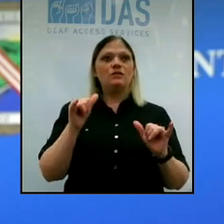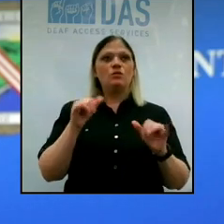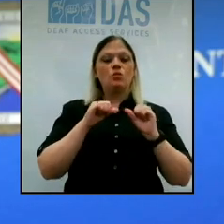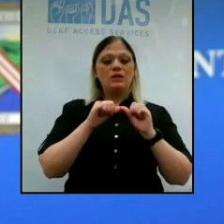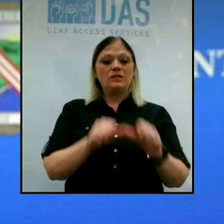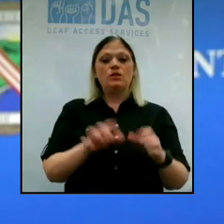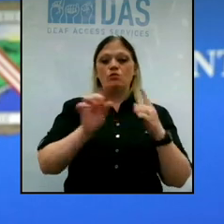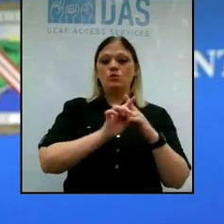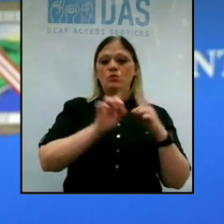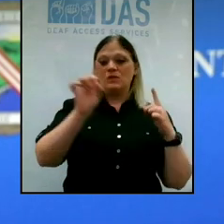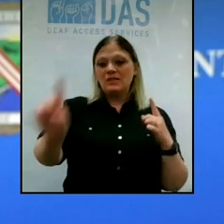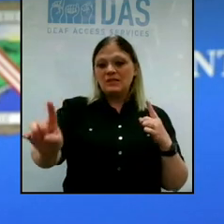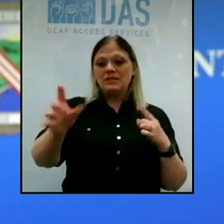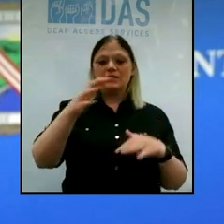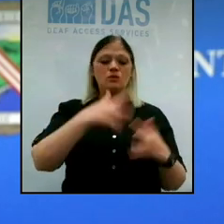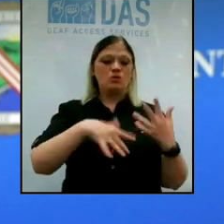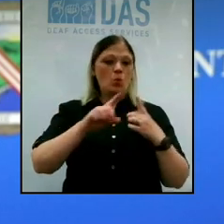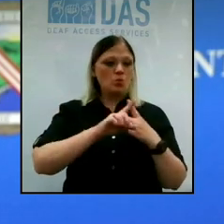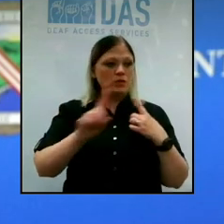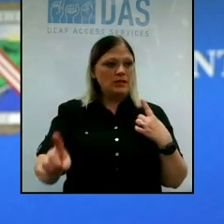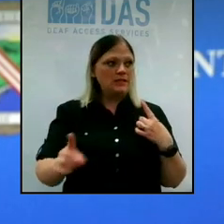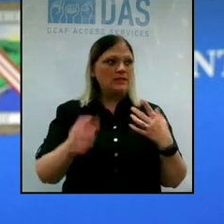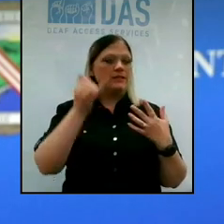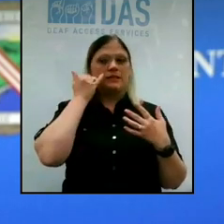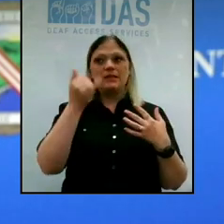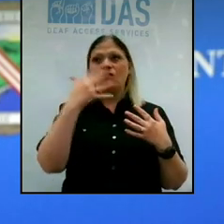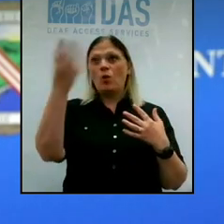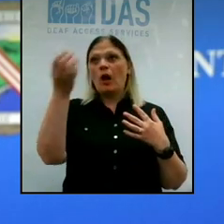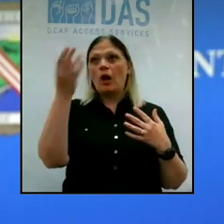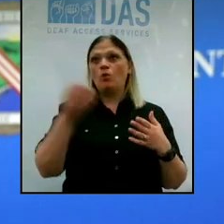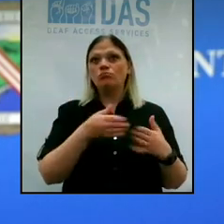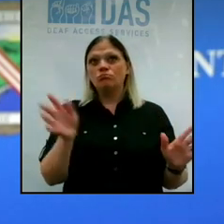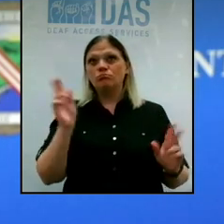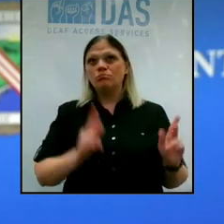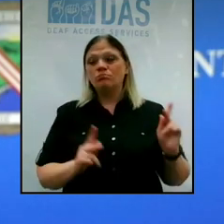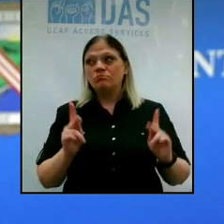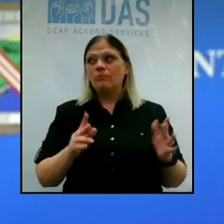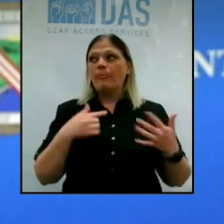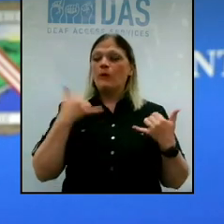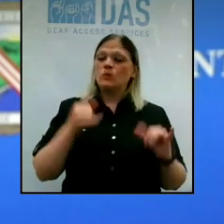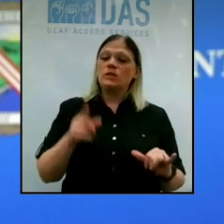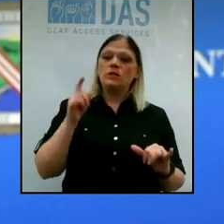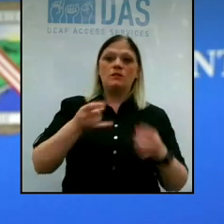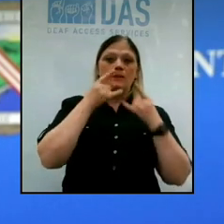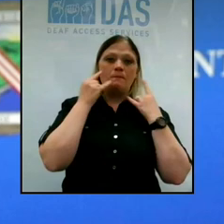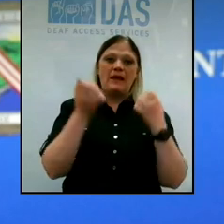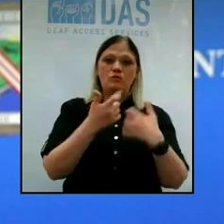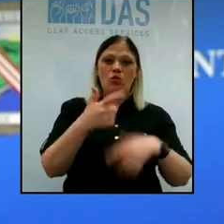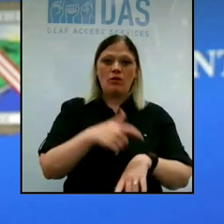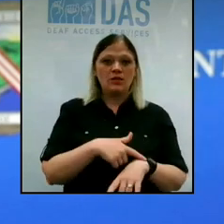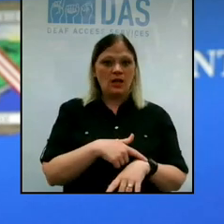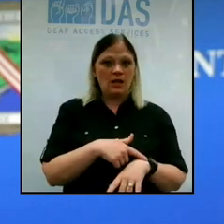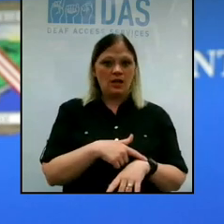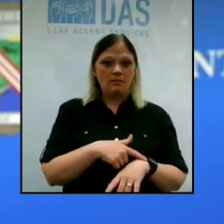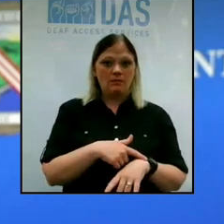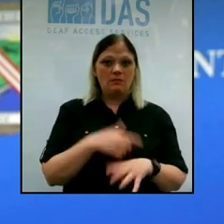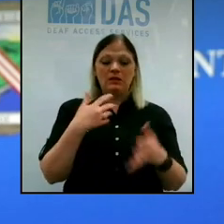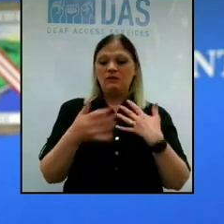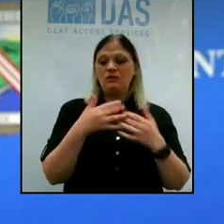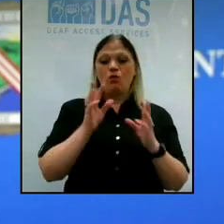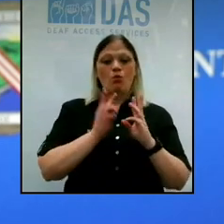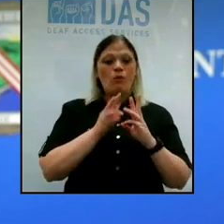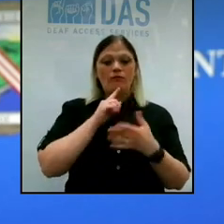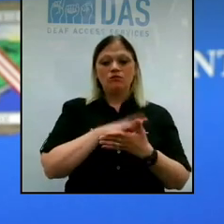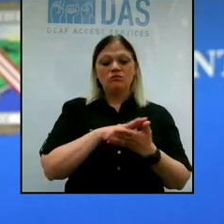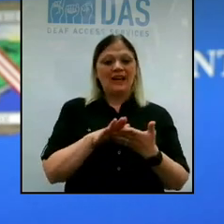physical distancing, social distancing. If we do go out in public, you we still need to wear masks at all times. You know, even though the weather